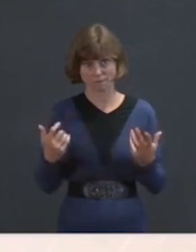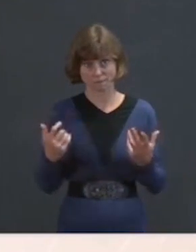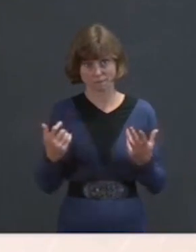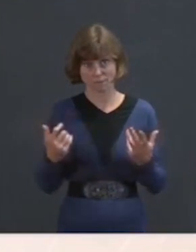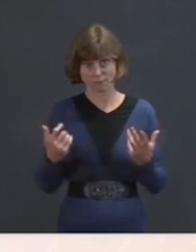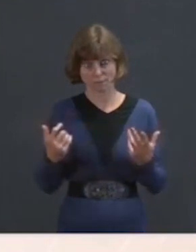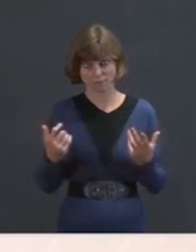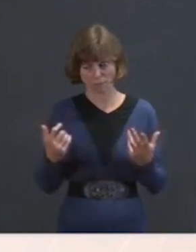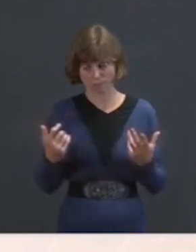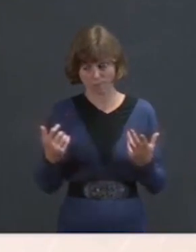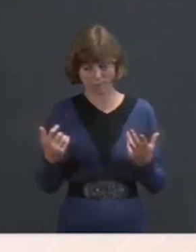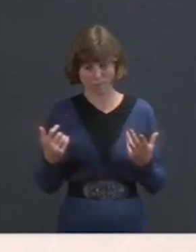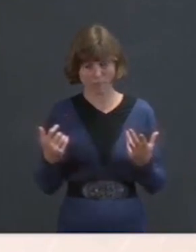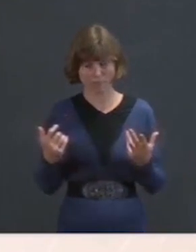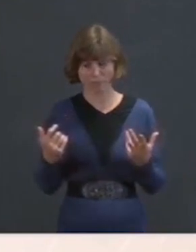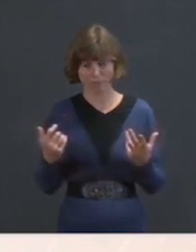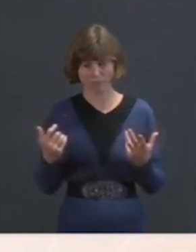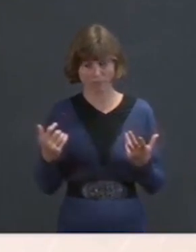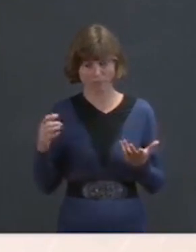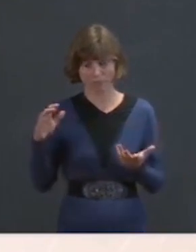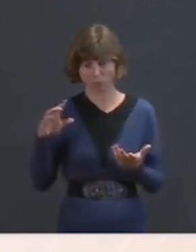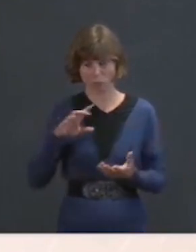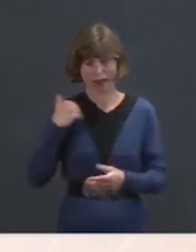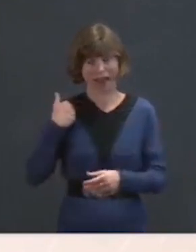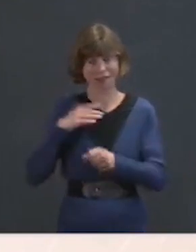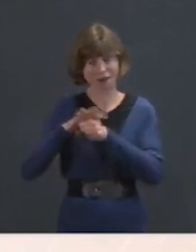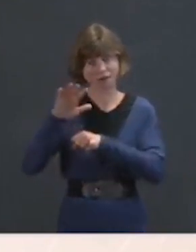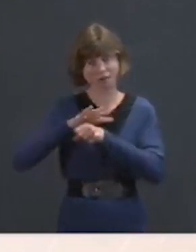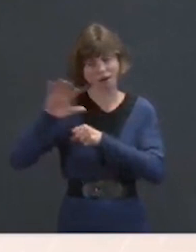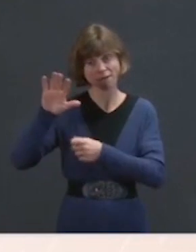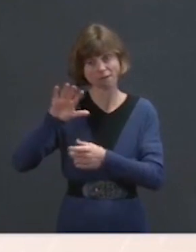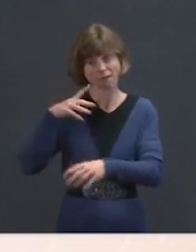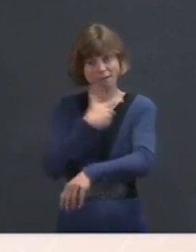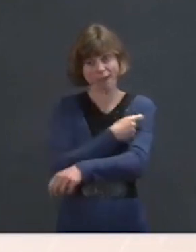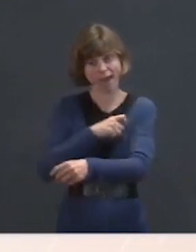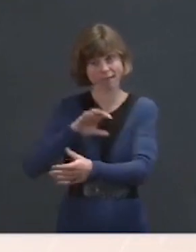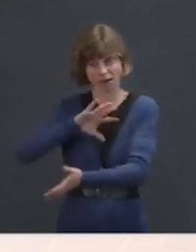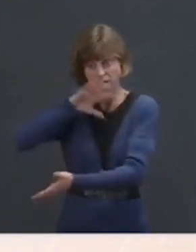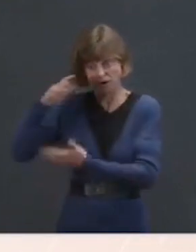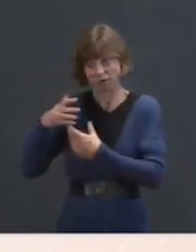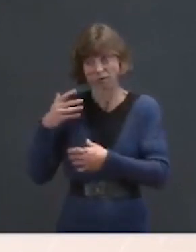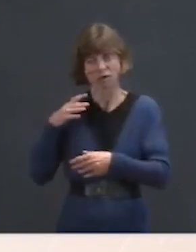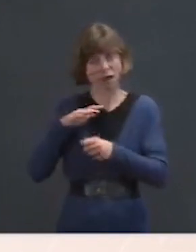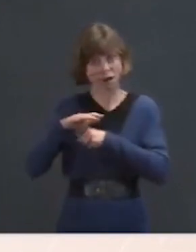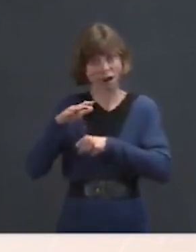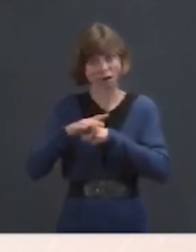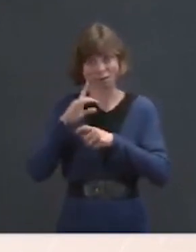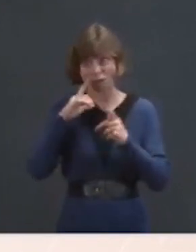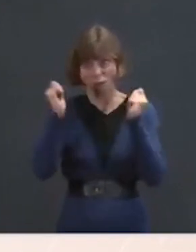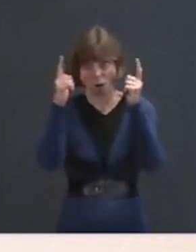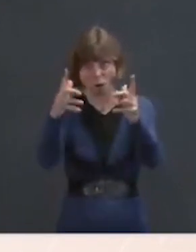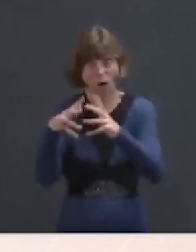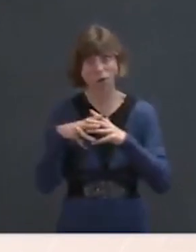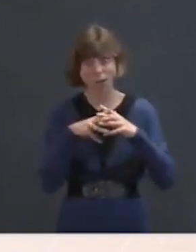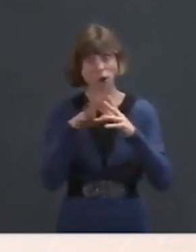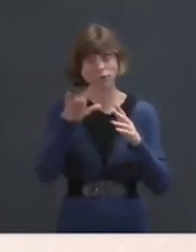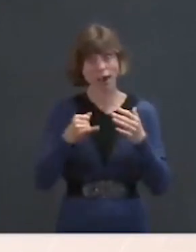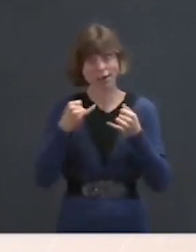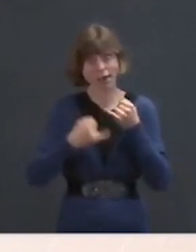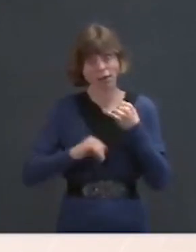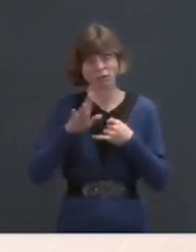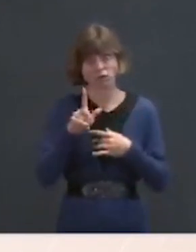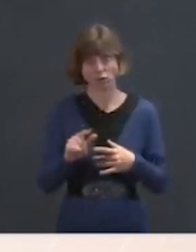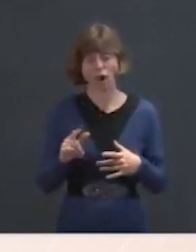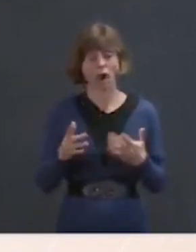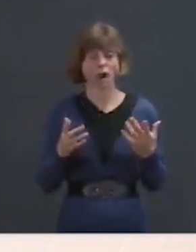ensure every American has a vaccine by the end of July, if not sooner, likely sooner. So at a certain point